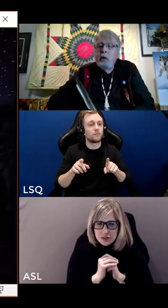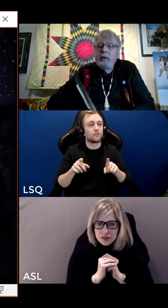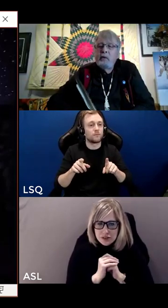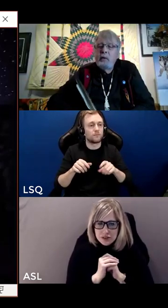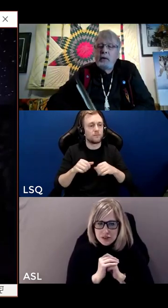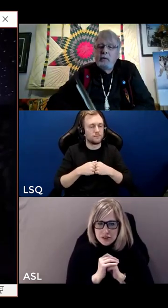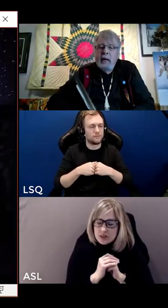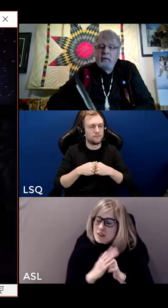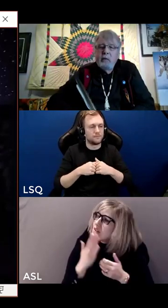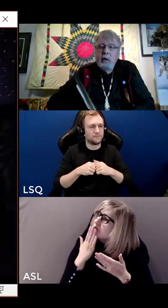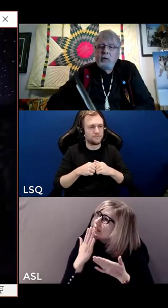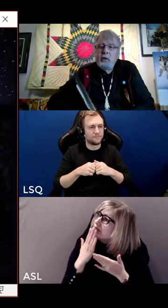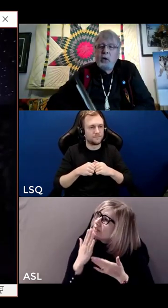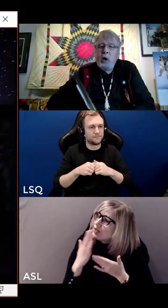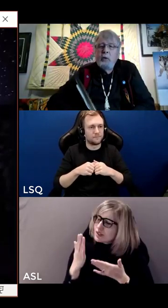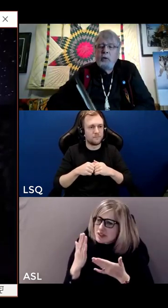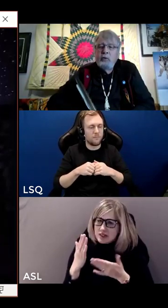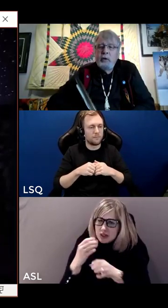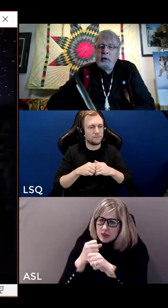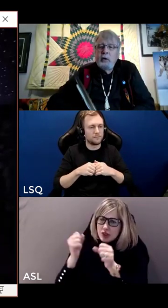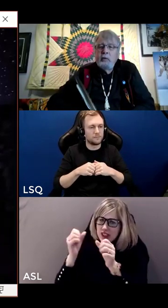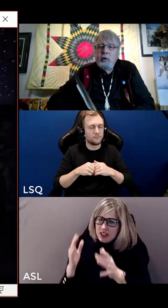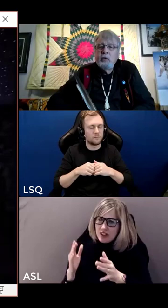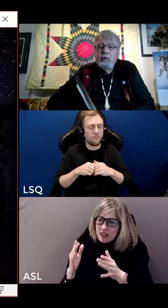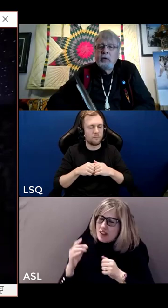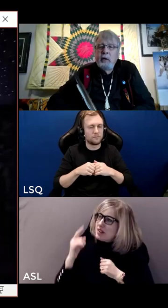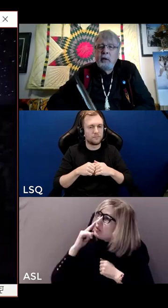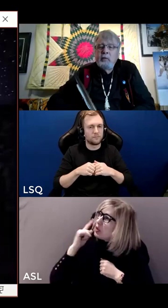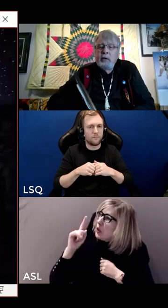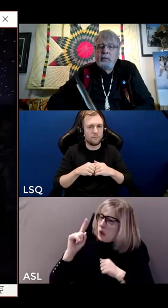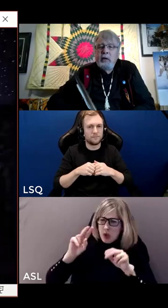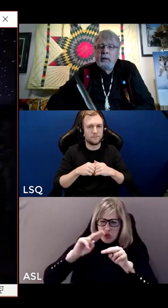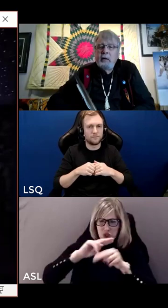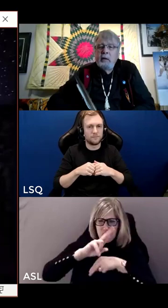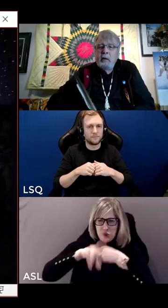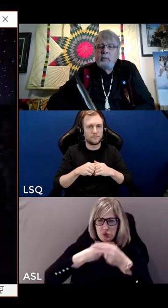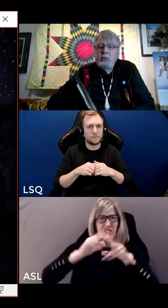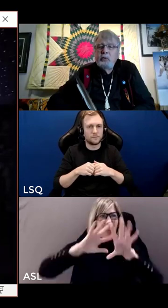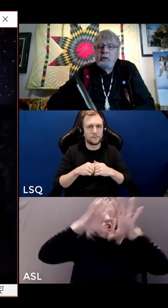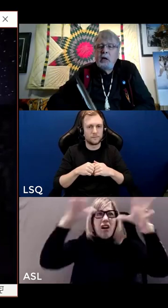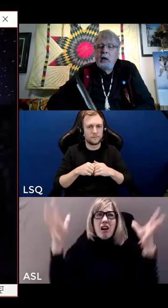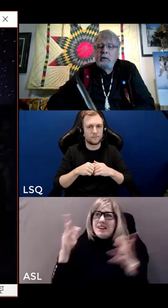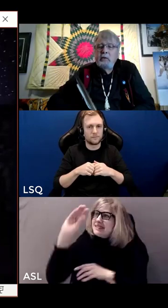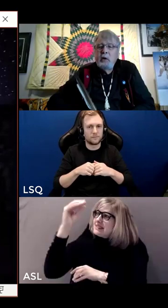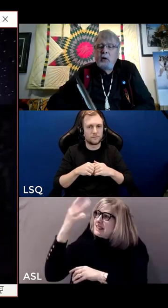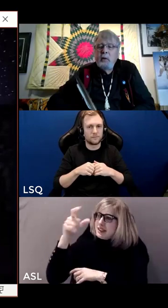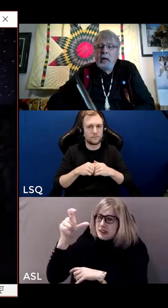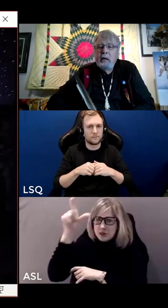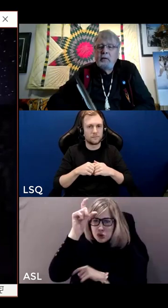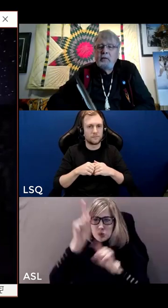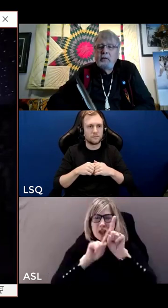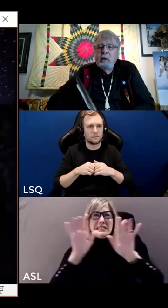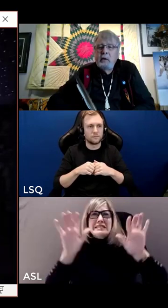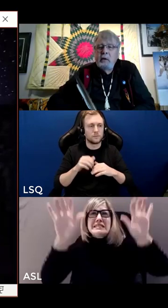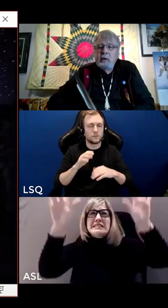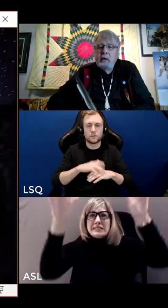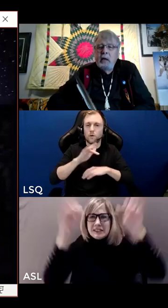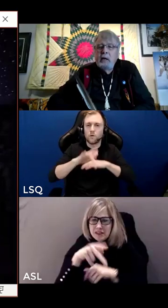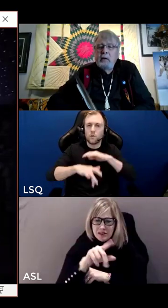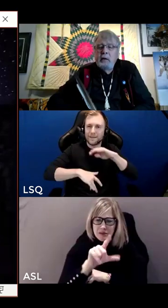We're grateful and we give thanks creator for all those in your universe, for the sun, the moon, the stars, and all the planets